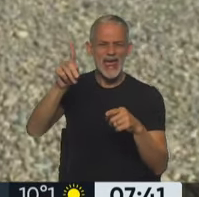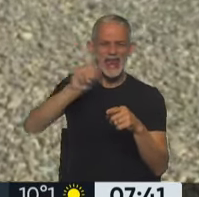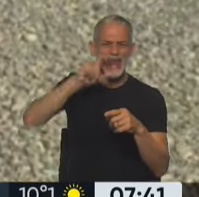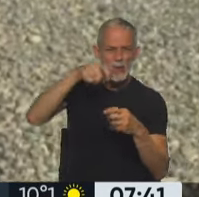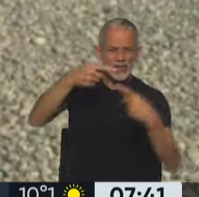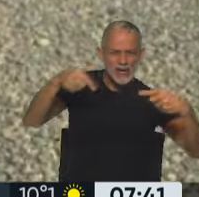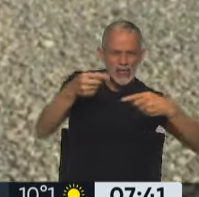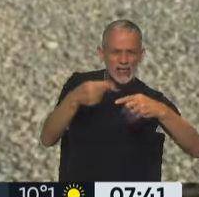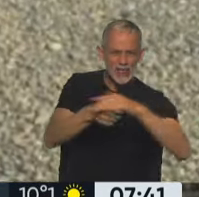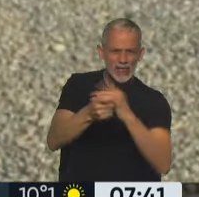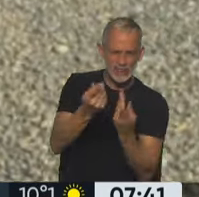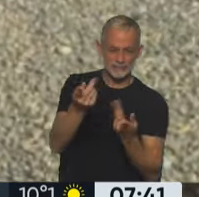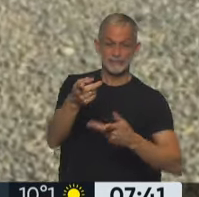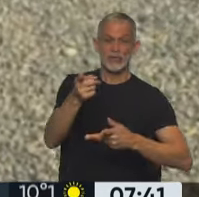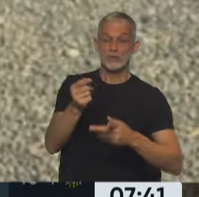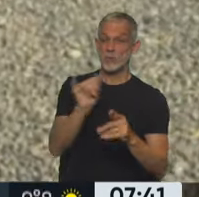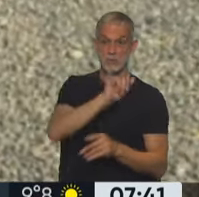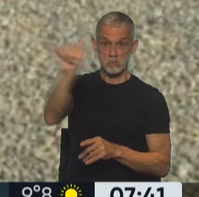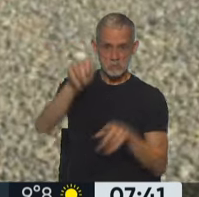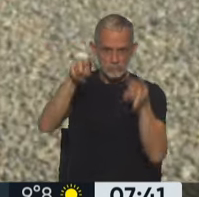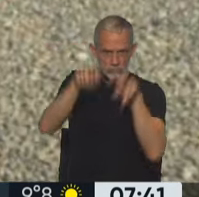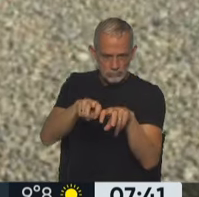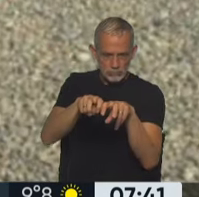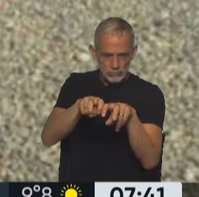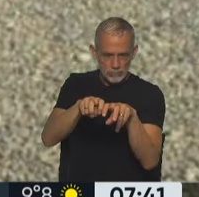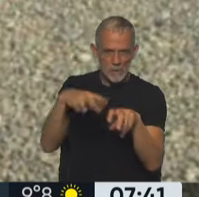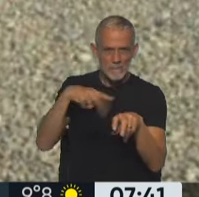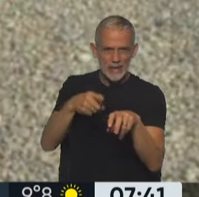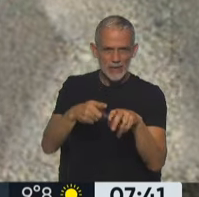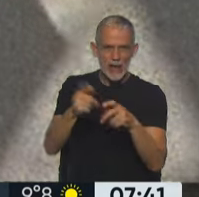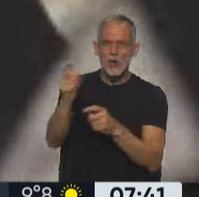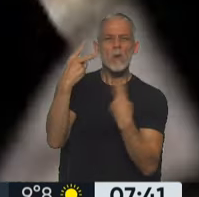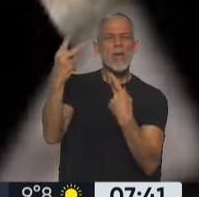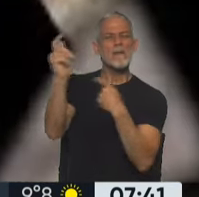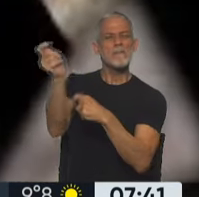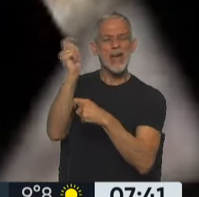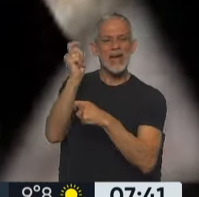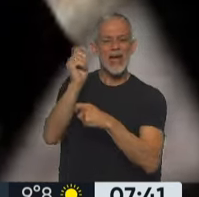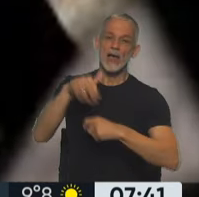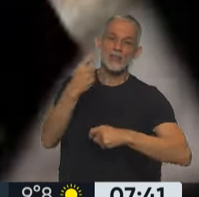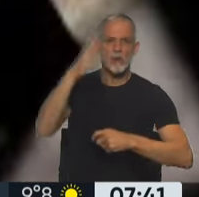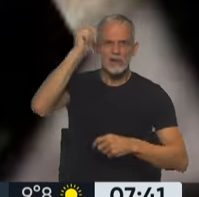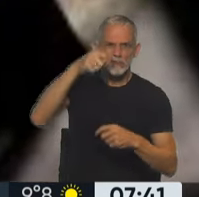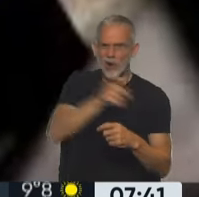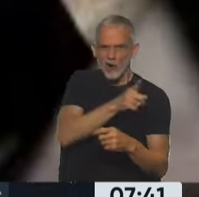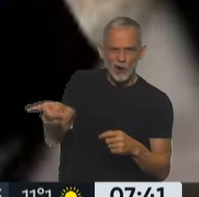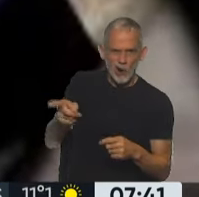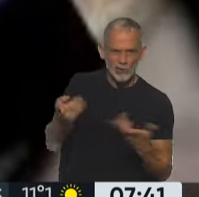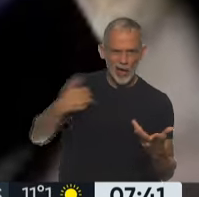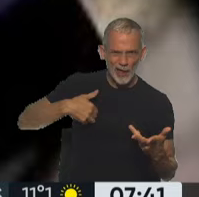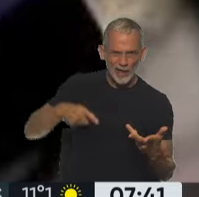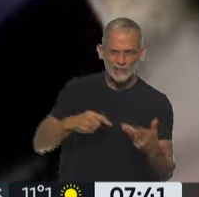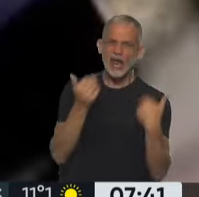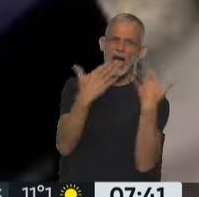Alito y Paul Singer compartieron un vuelo en un jet privado y un viaje de pesca previo al fallo en contra de la Argentina y a favor